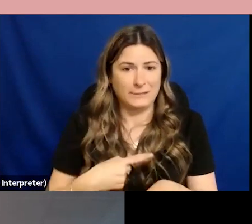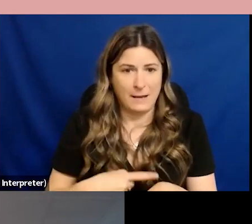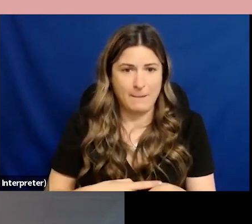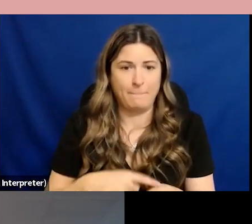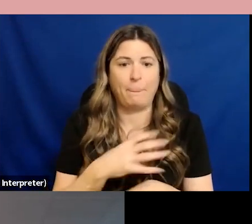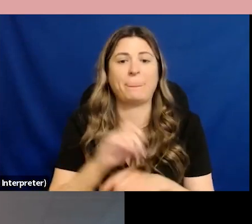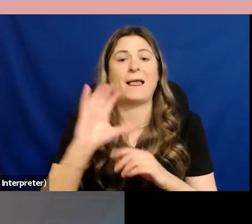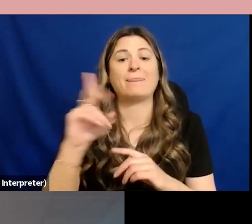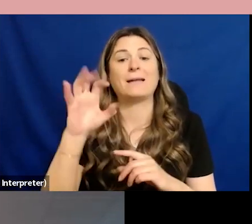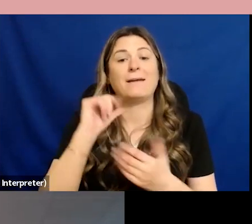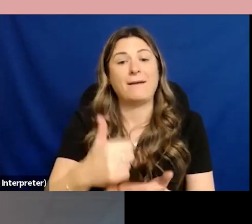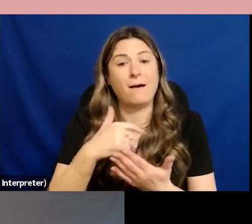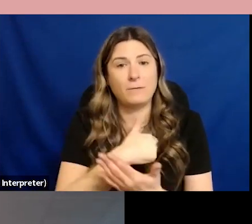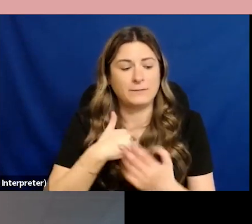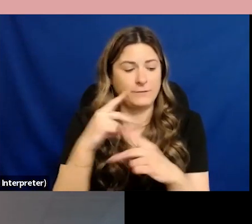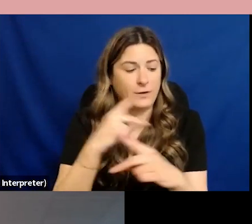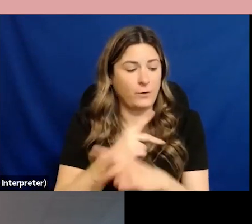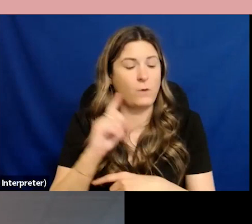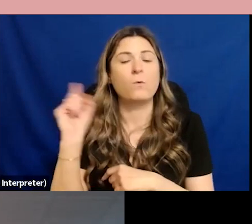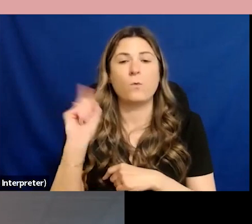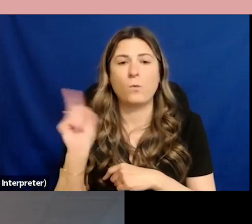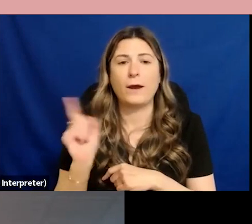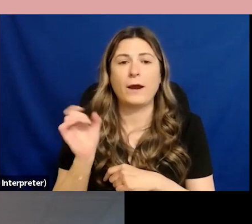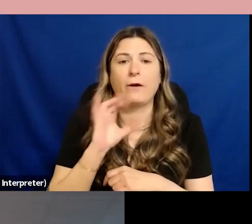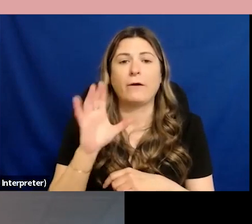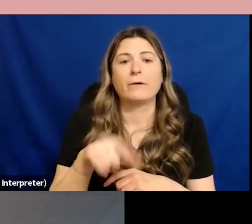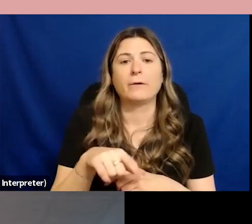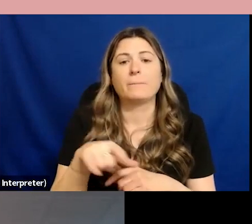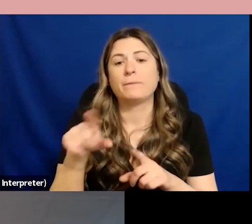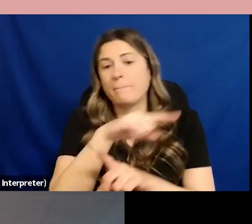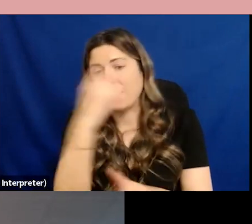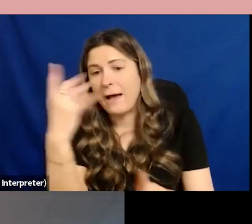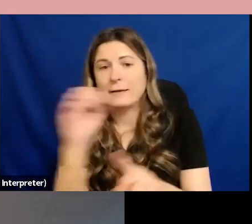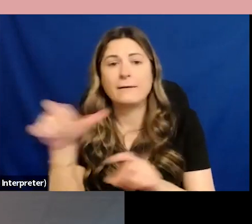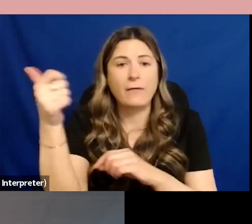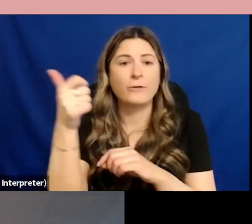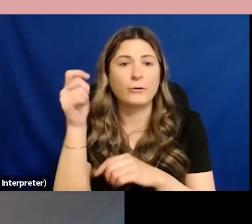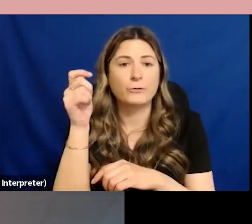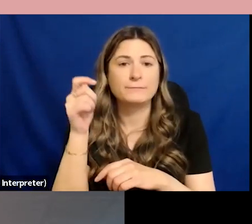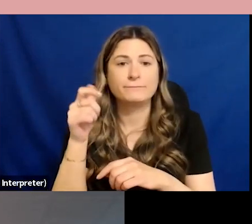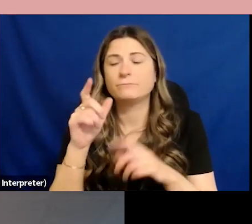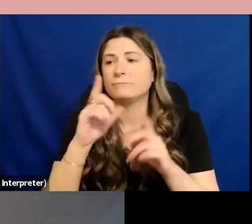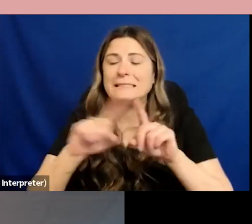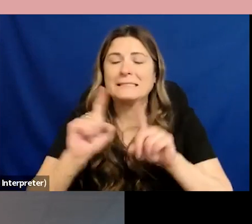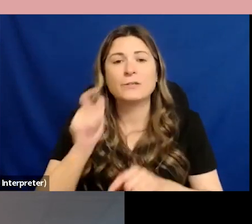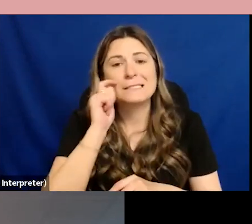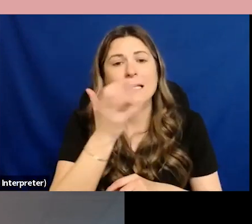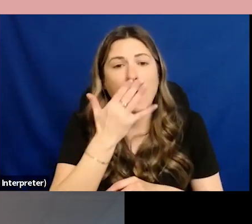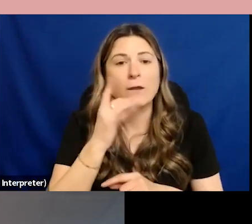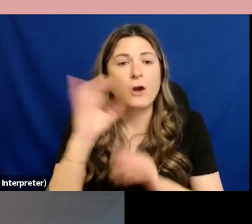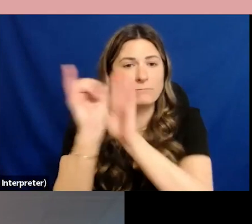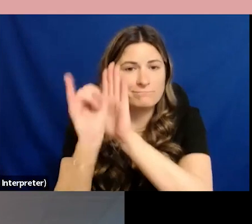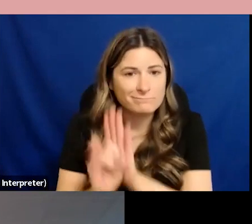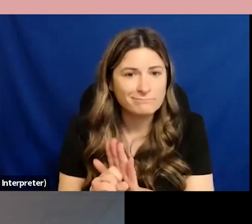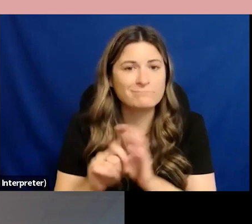where systemic racism is creating barriers for indigenous black and other racialized people who are using government supports and services and this is